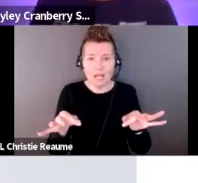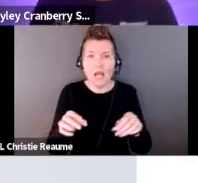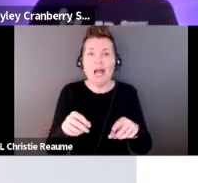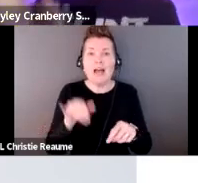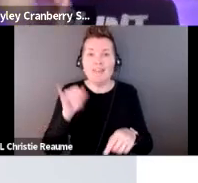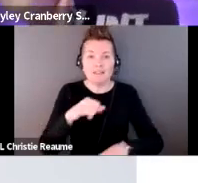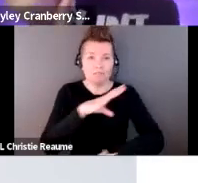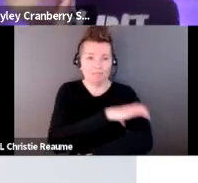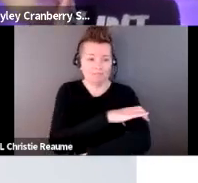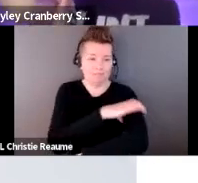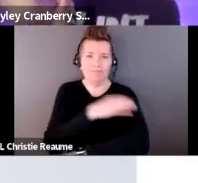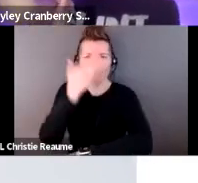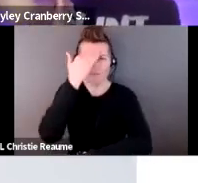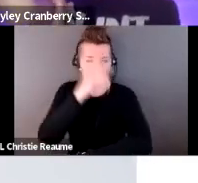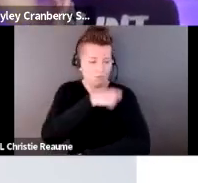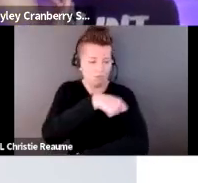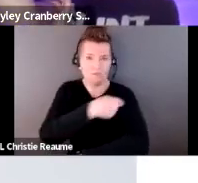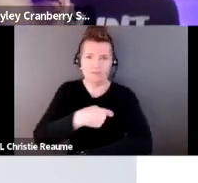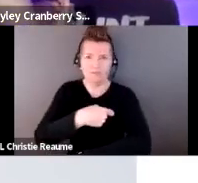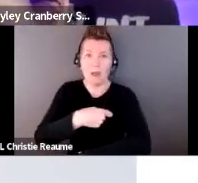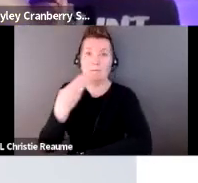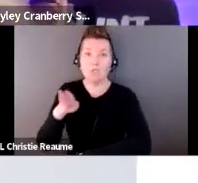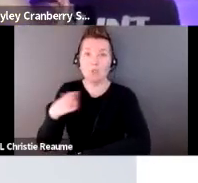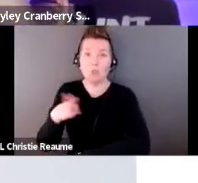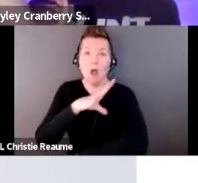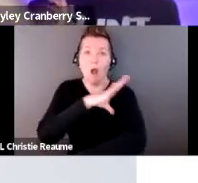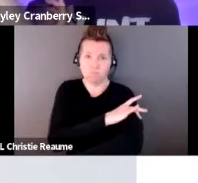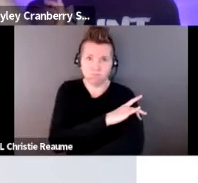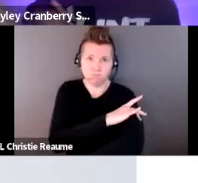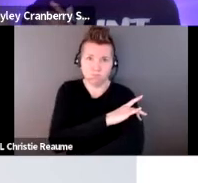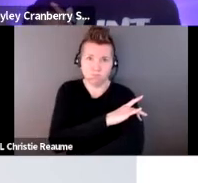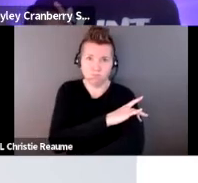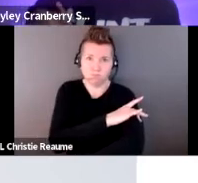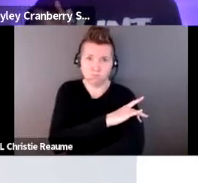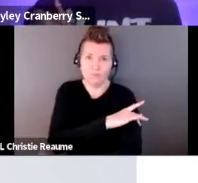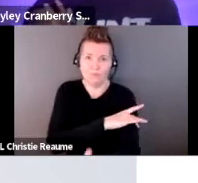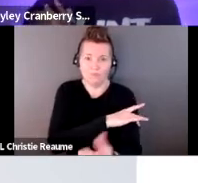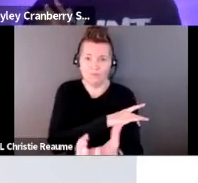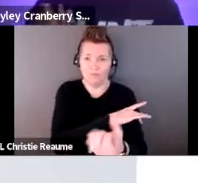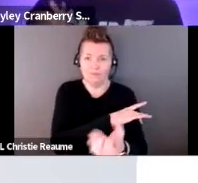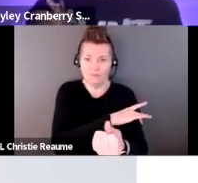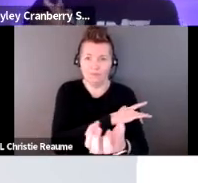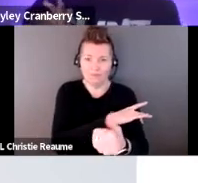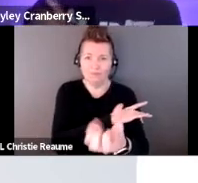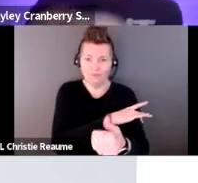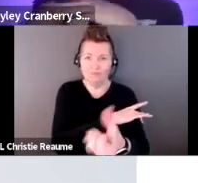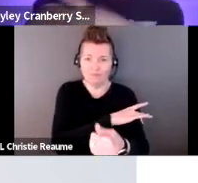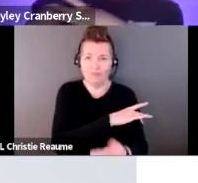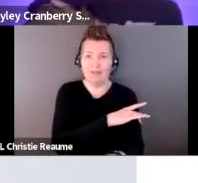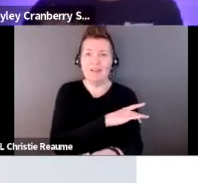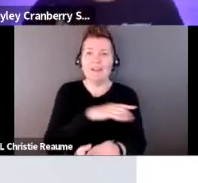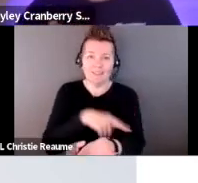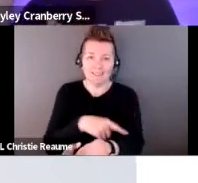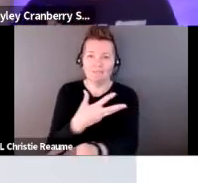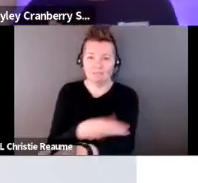supply they put on the top of your arm to restrict the blood when they're taking your, or to restrict the blood in your veins when they're